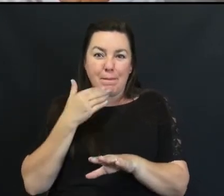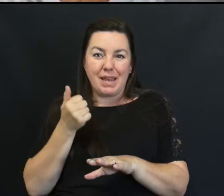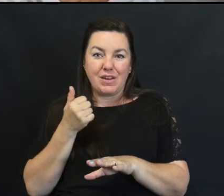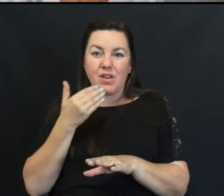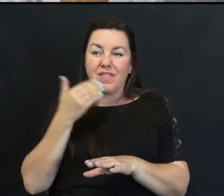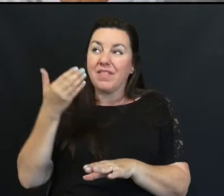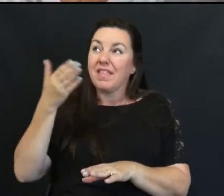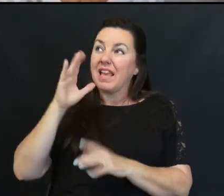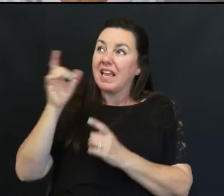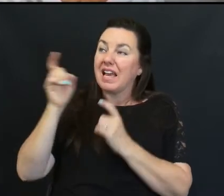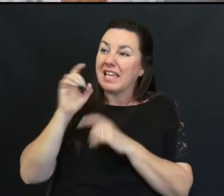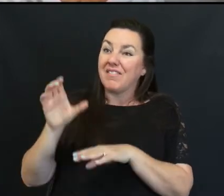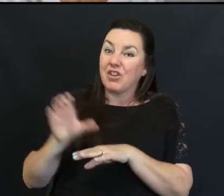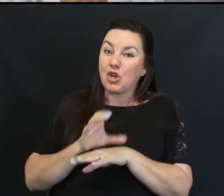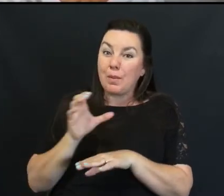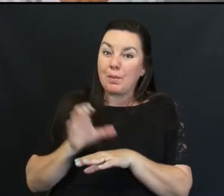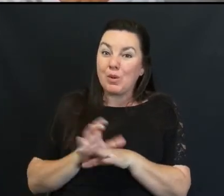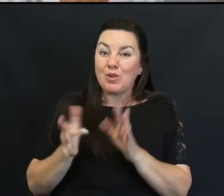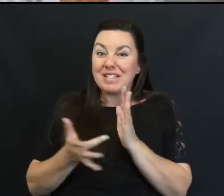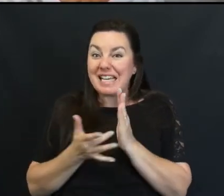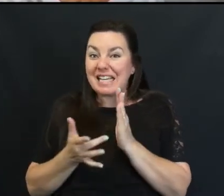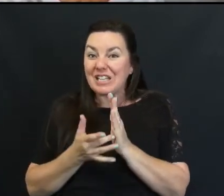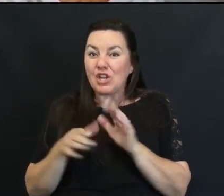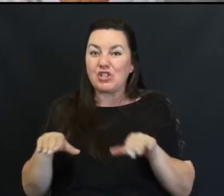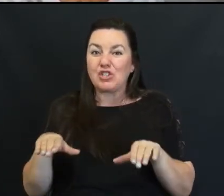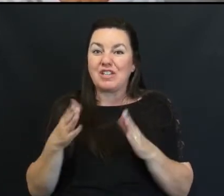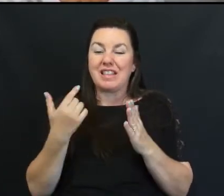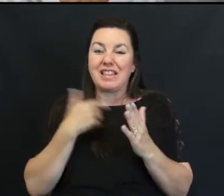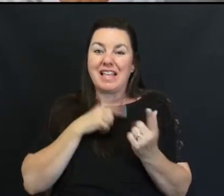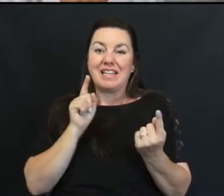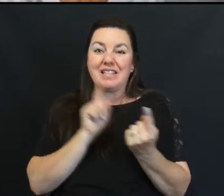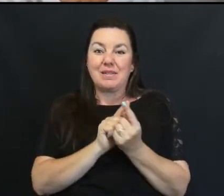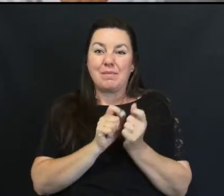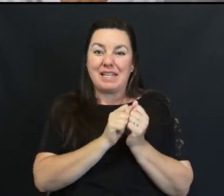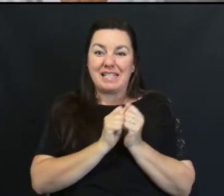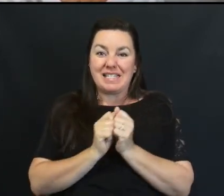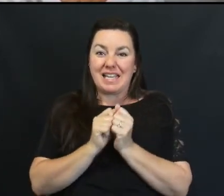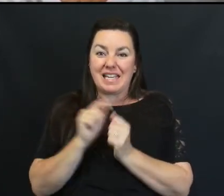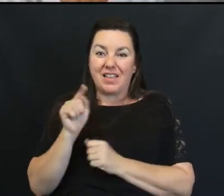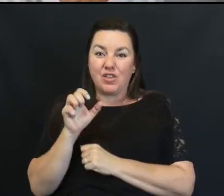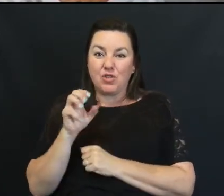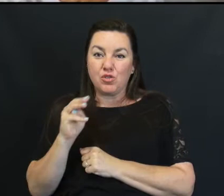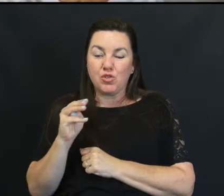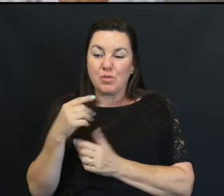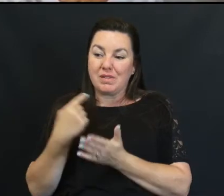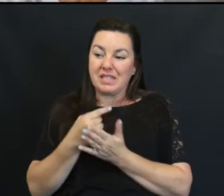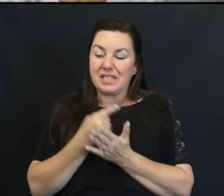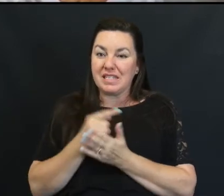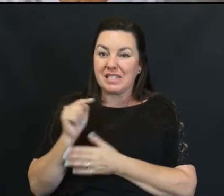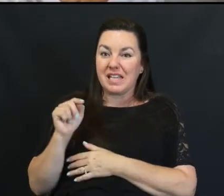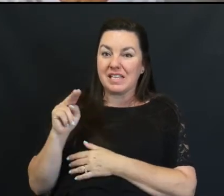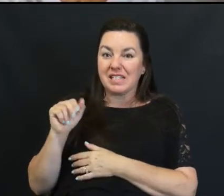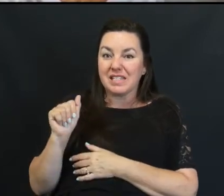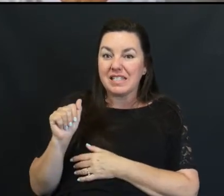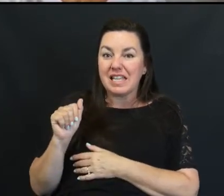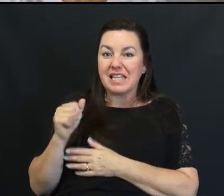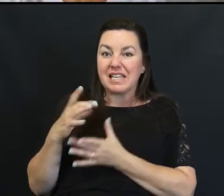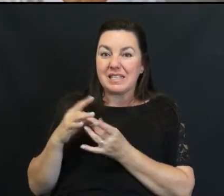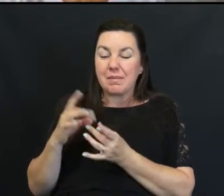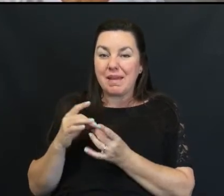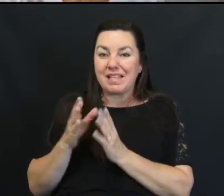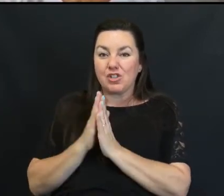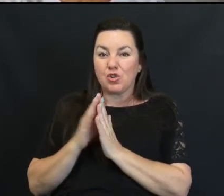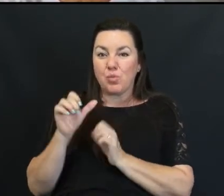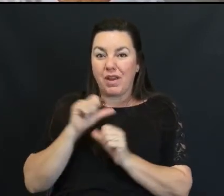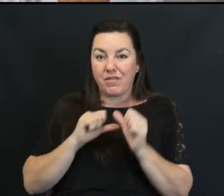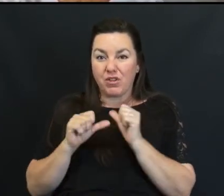For giving us Our computer Technology Which lets us Meet together On Zoom To discuss Tina's message And to pray For each other